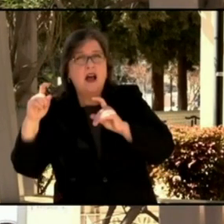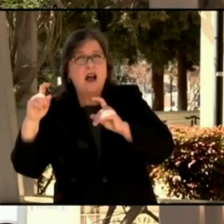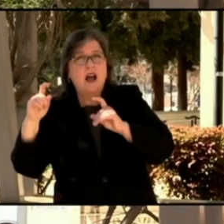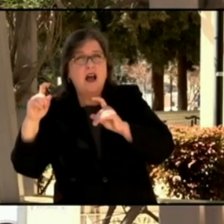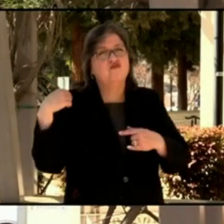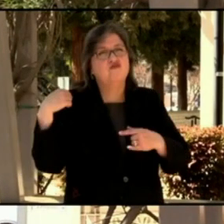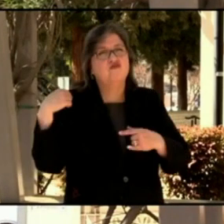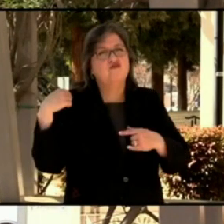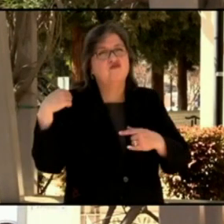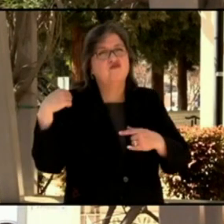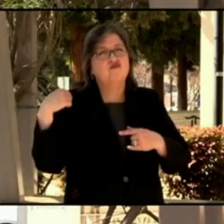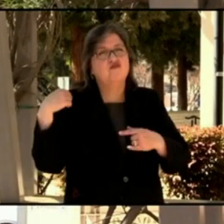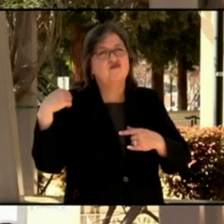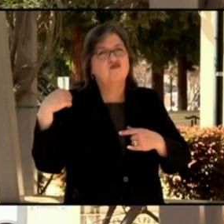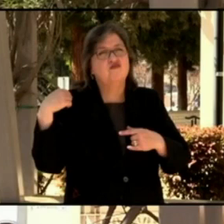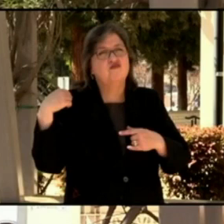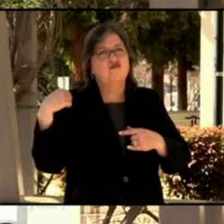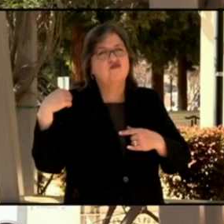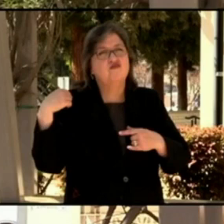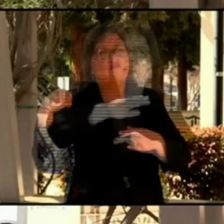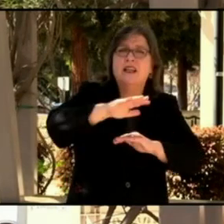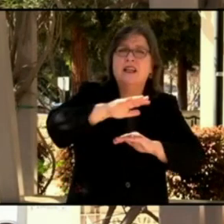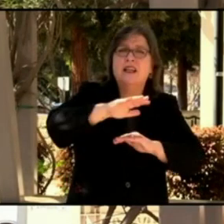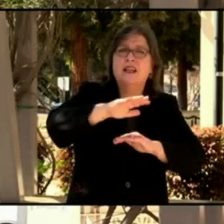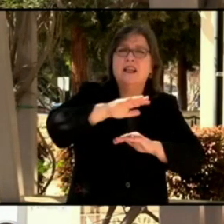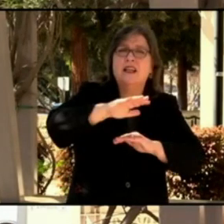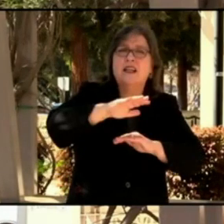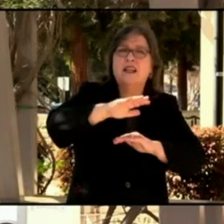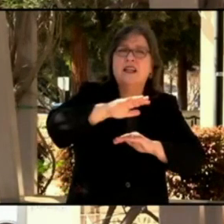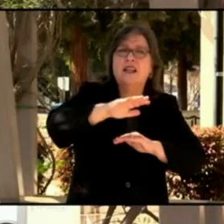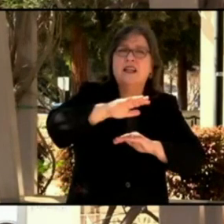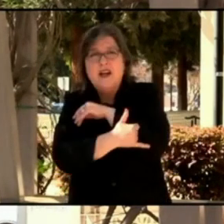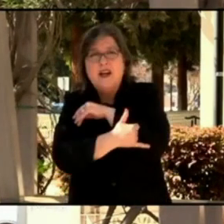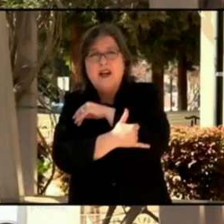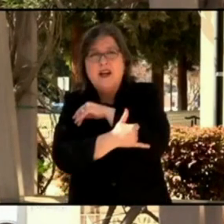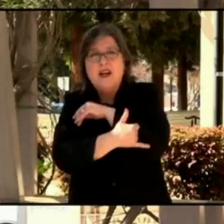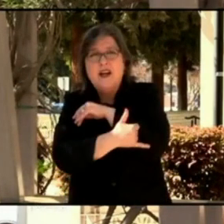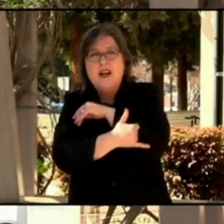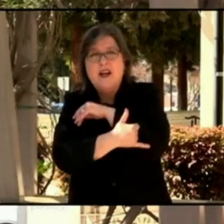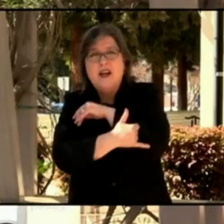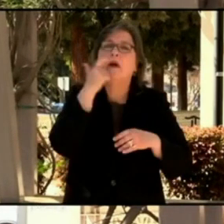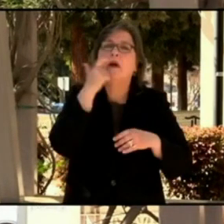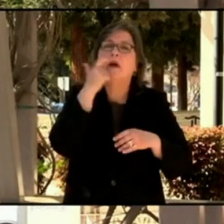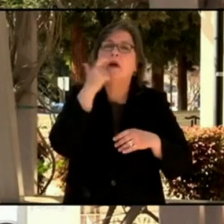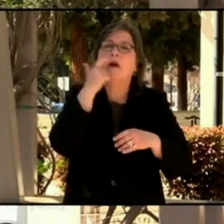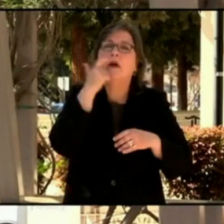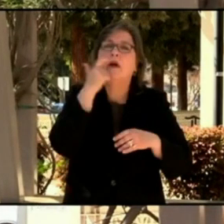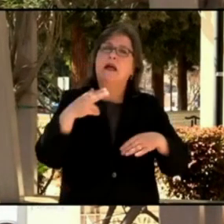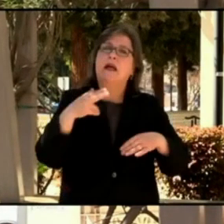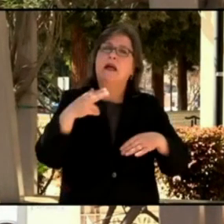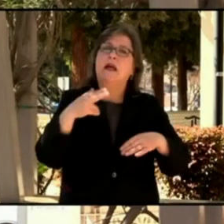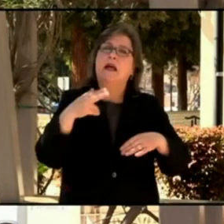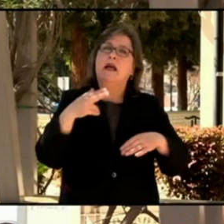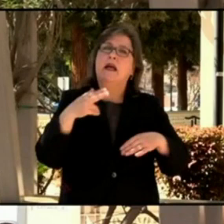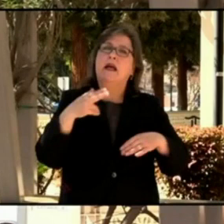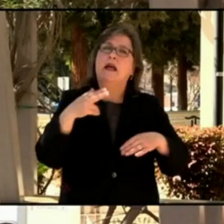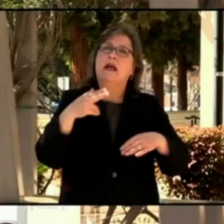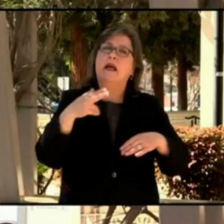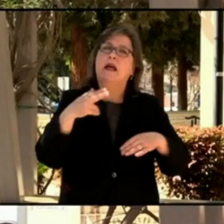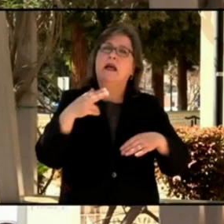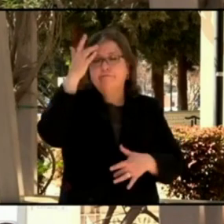in natural immunity, a lot of people got infected and we have increasing vaccination rates. So I think it's both.